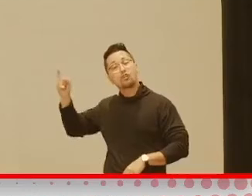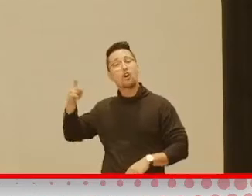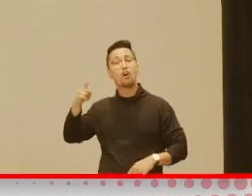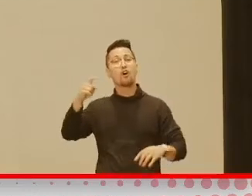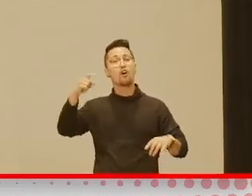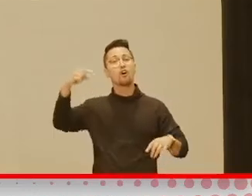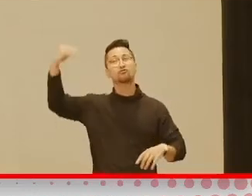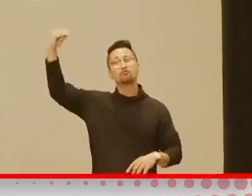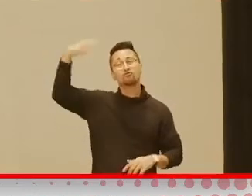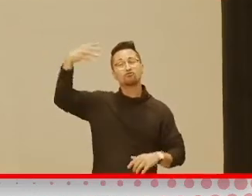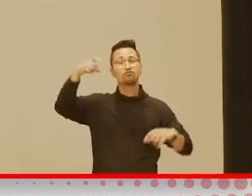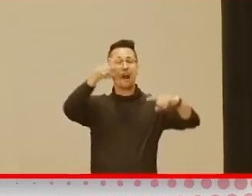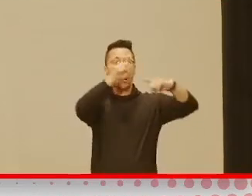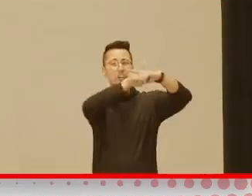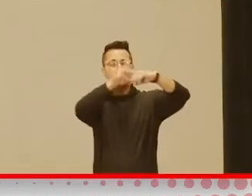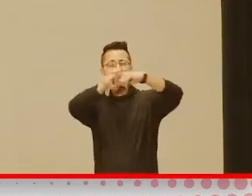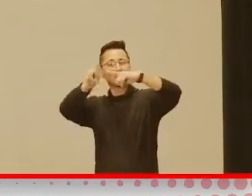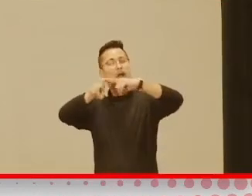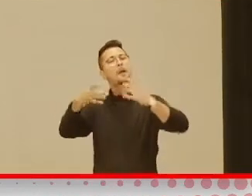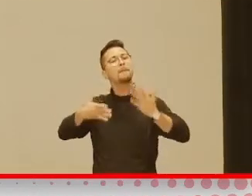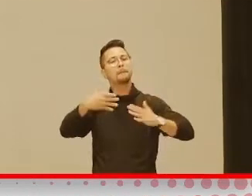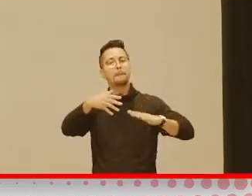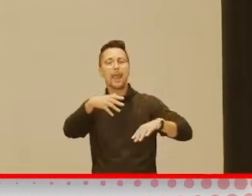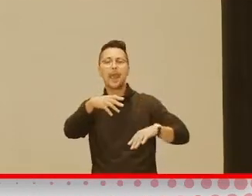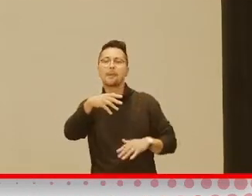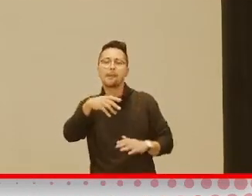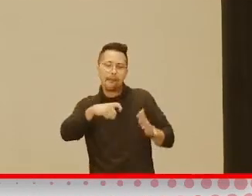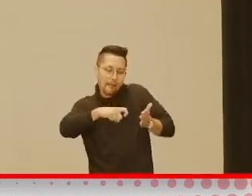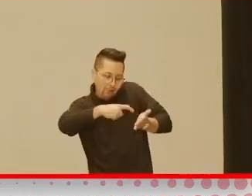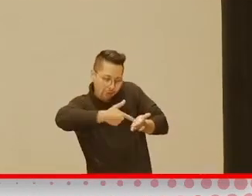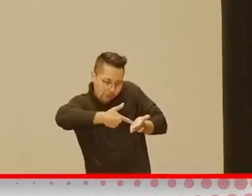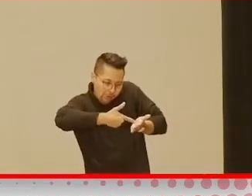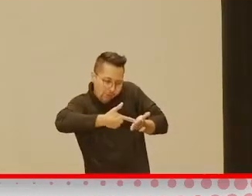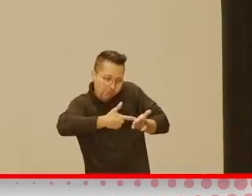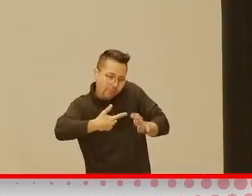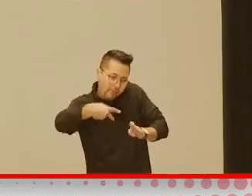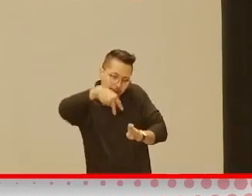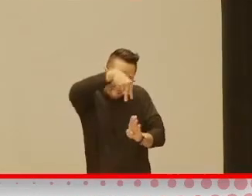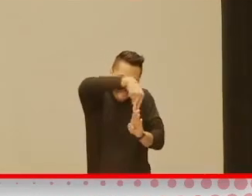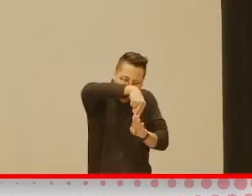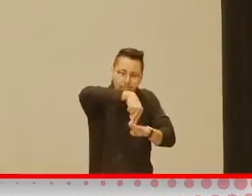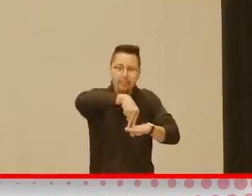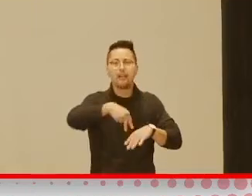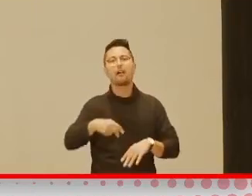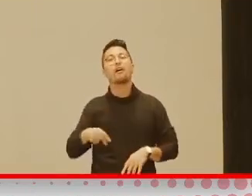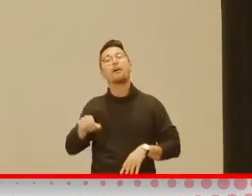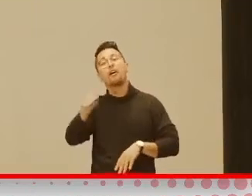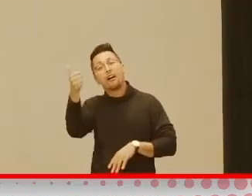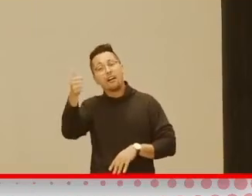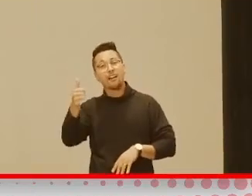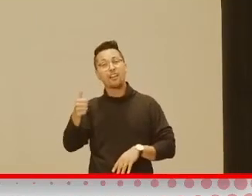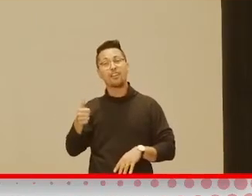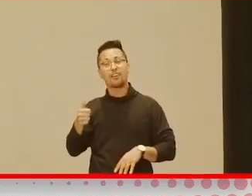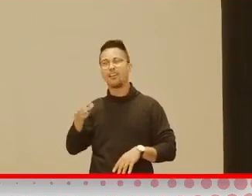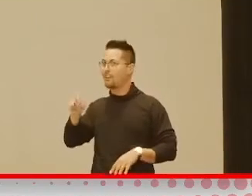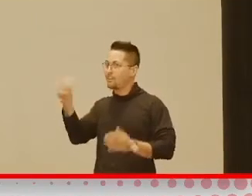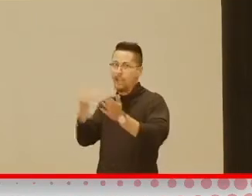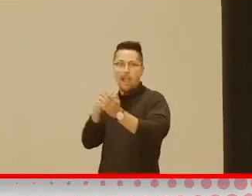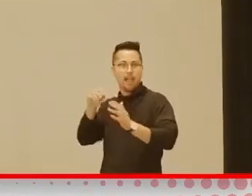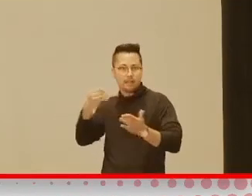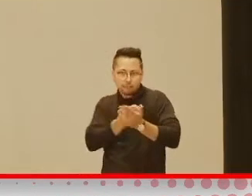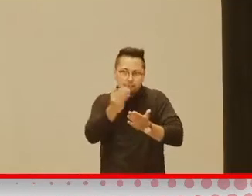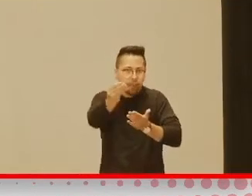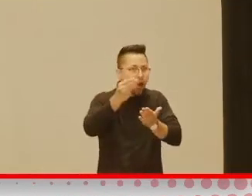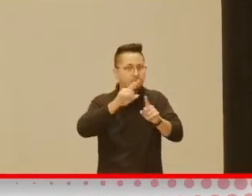glue in a shower hook perhaps onto the top of a toy, or poker chips, again, dollar store. You can buy a whole